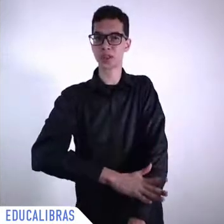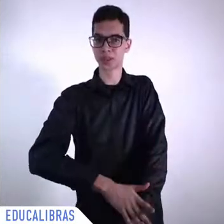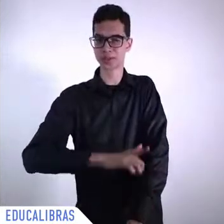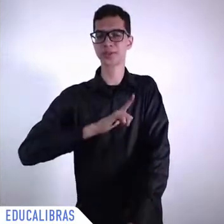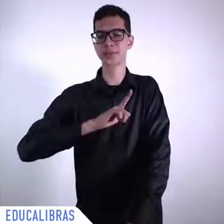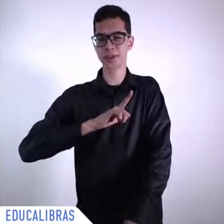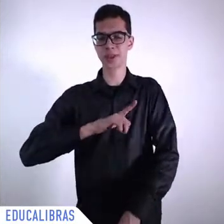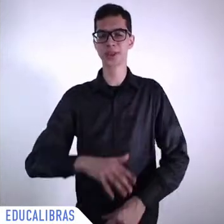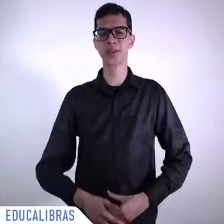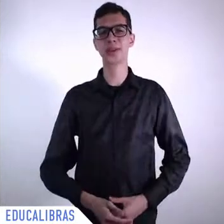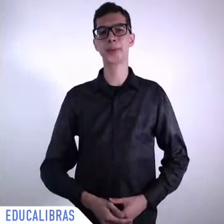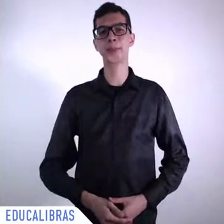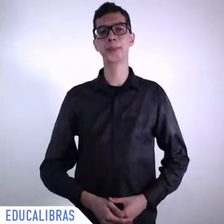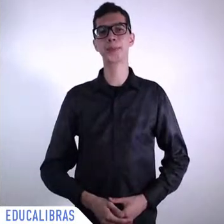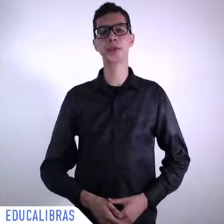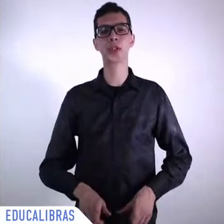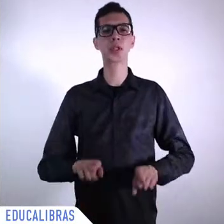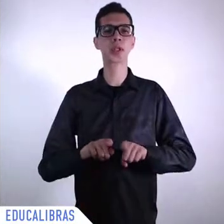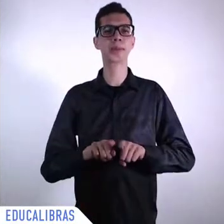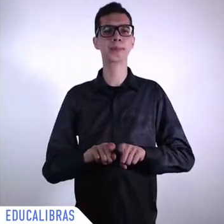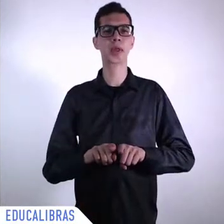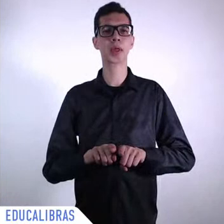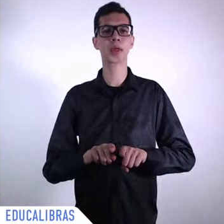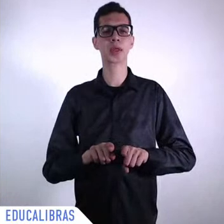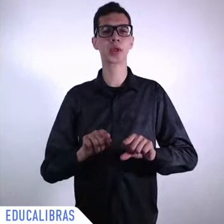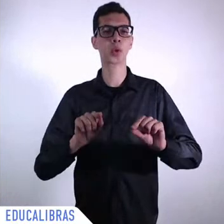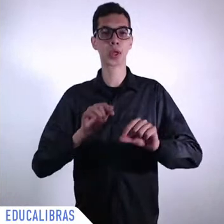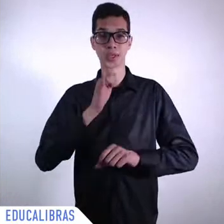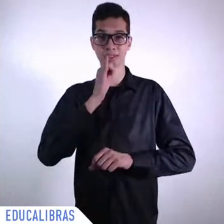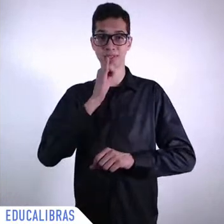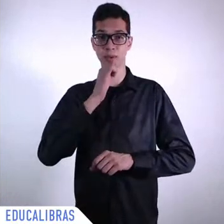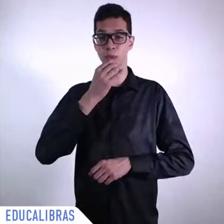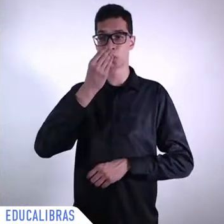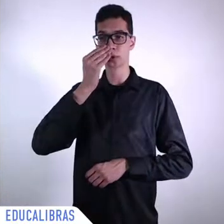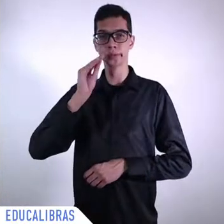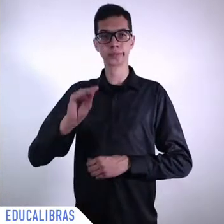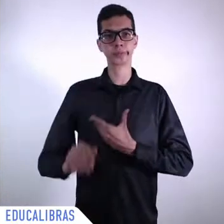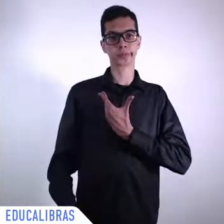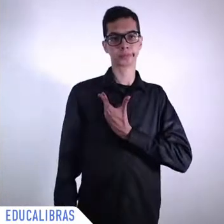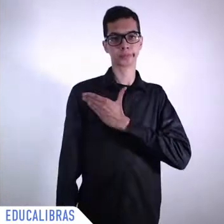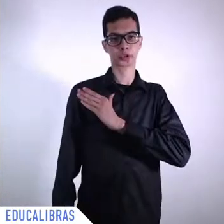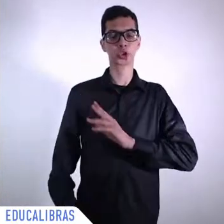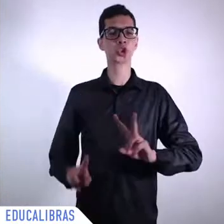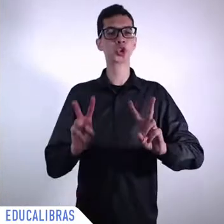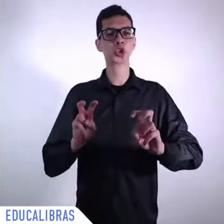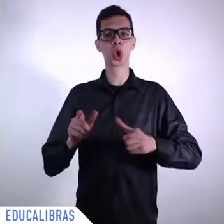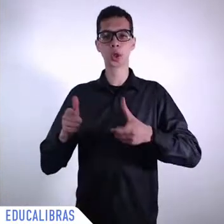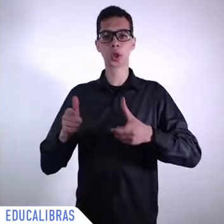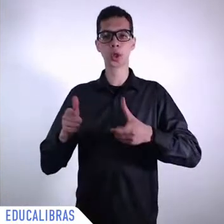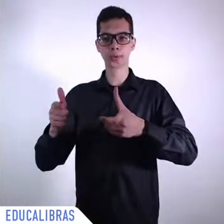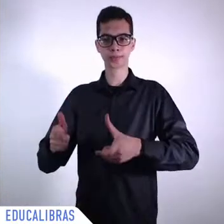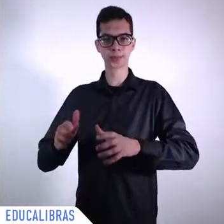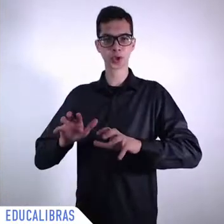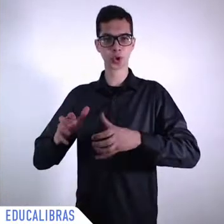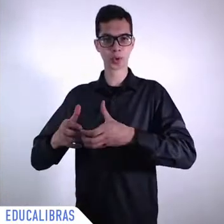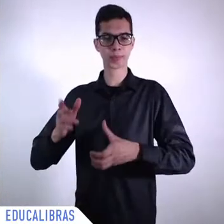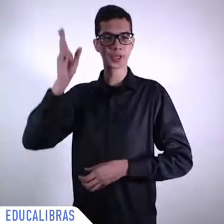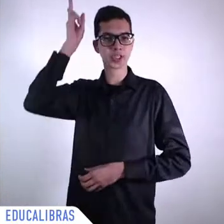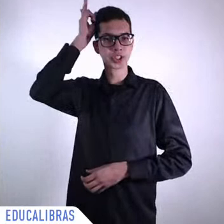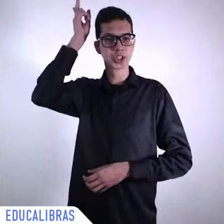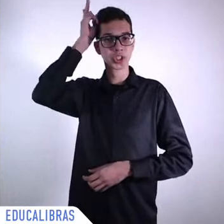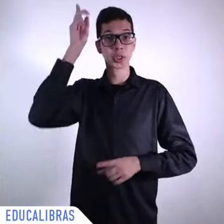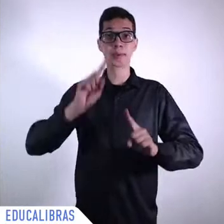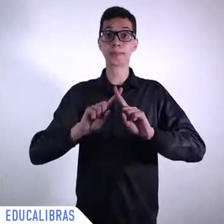but I do believe that this point of diversity of knowing this diversity of respecting